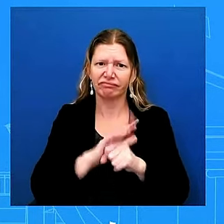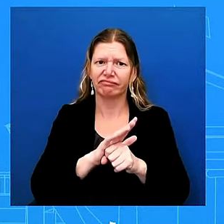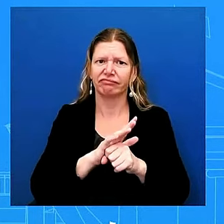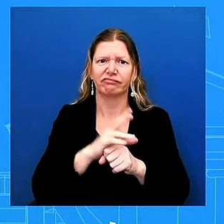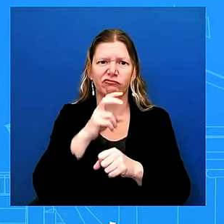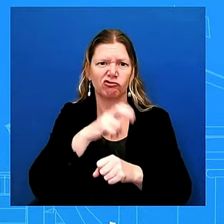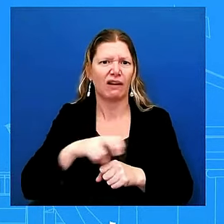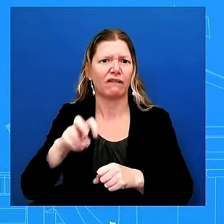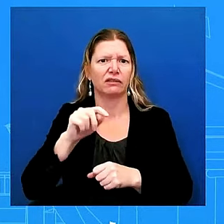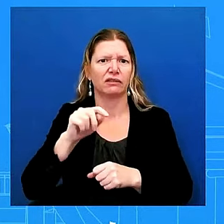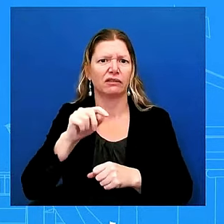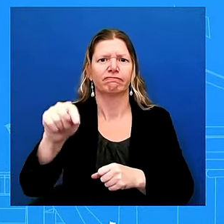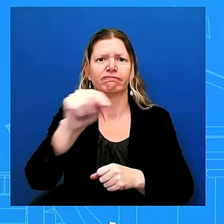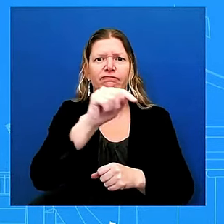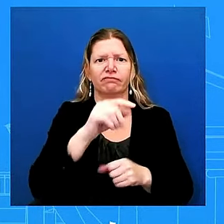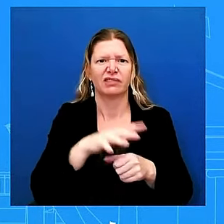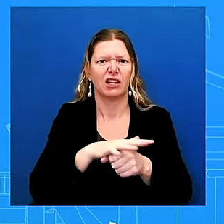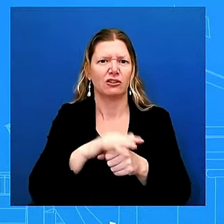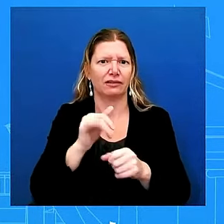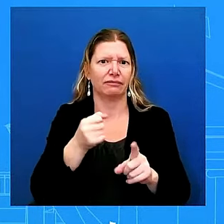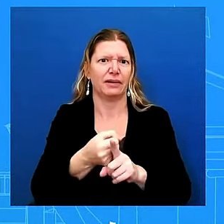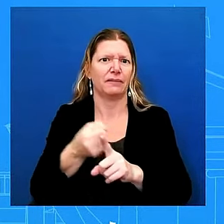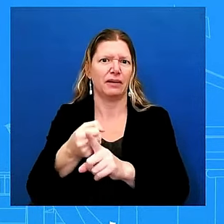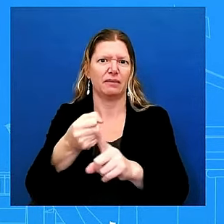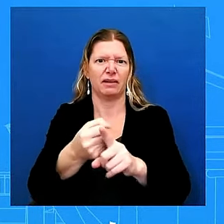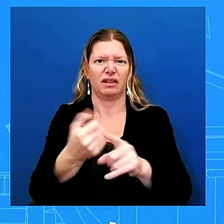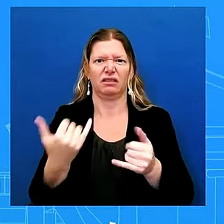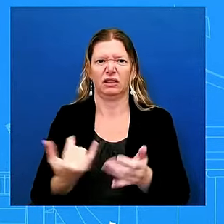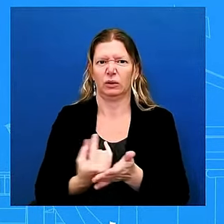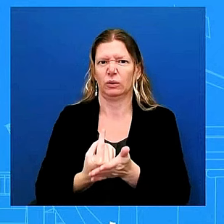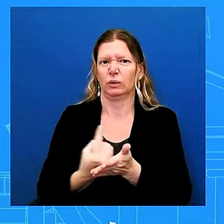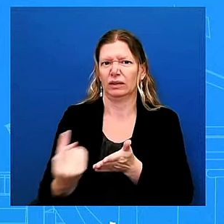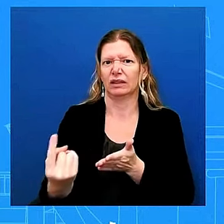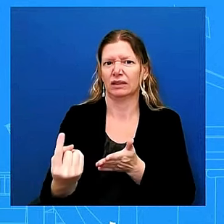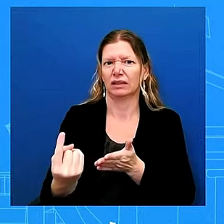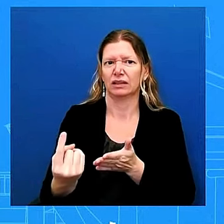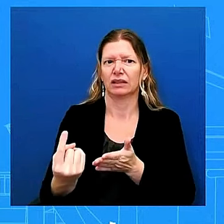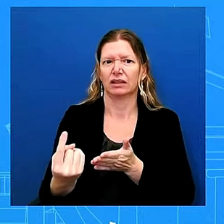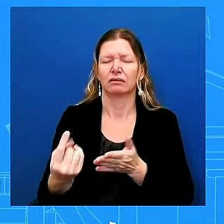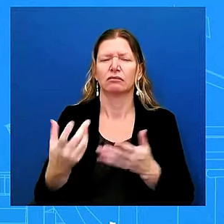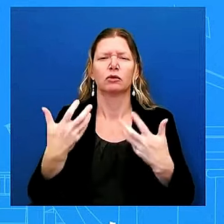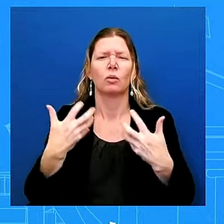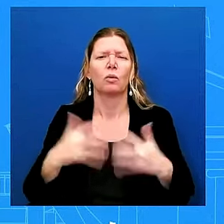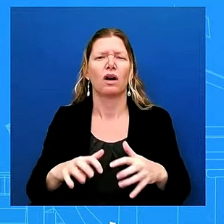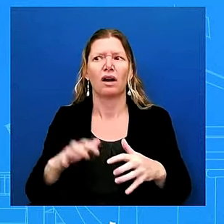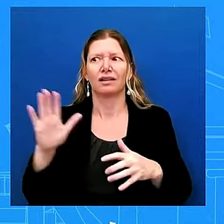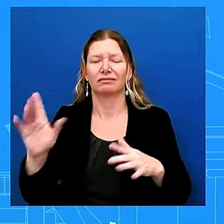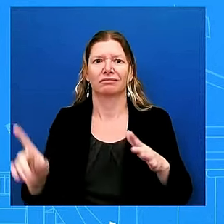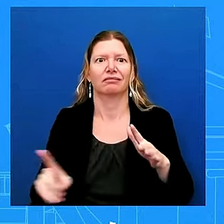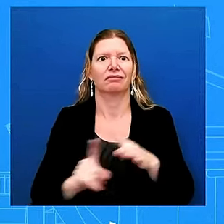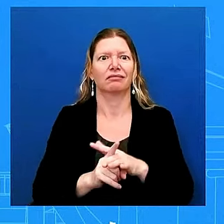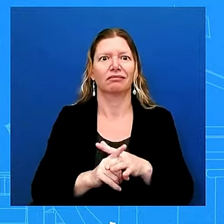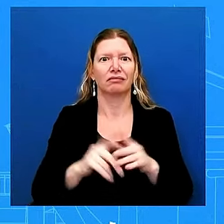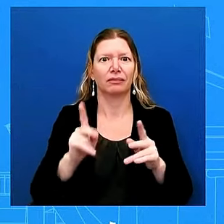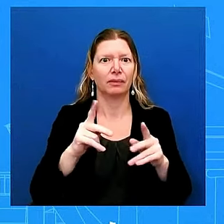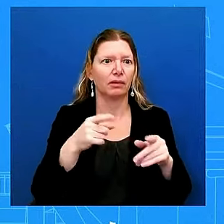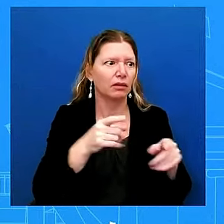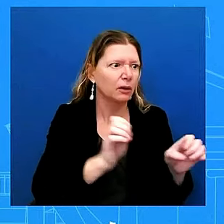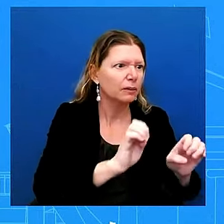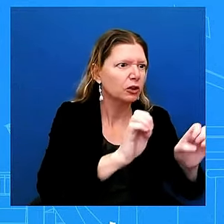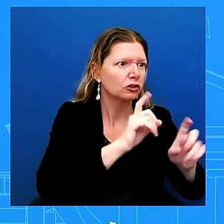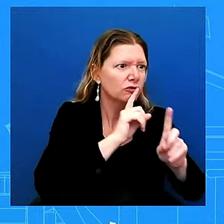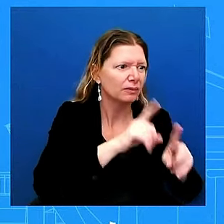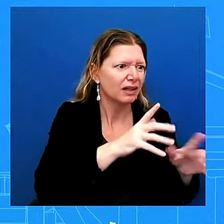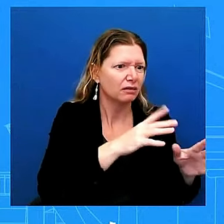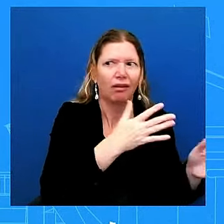will not disrupt vital emergency response operations so i want to walk you through what happens as we're